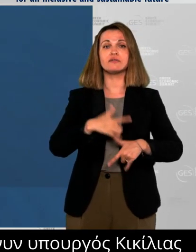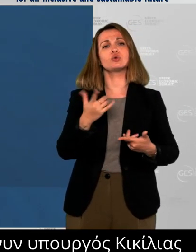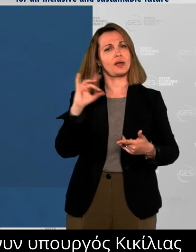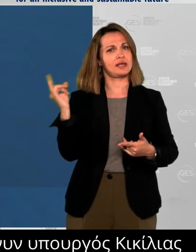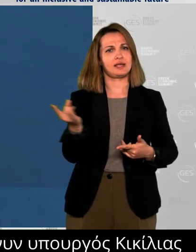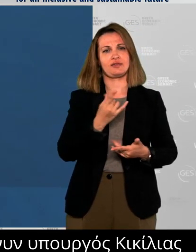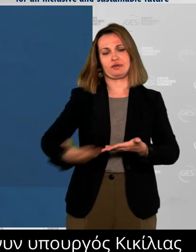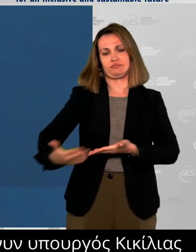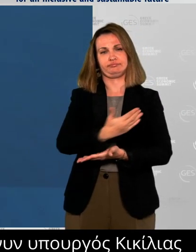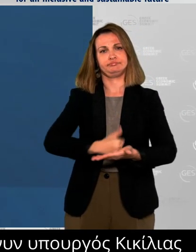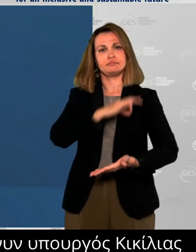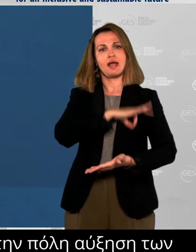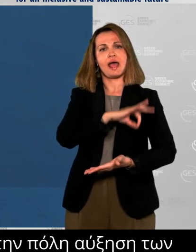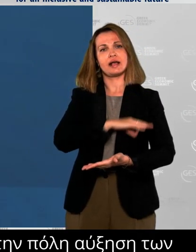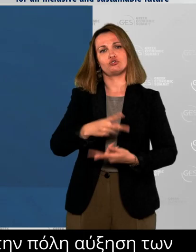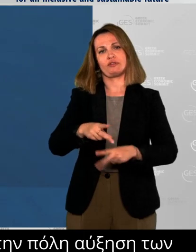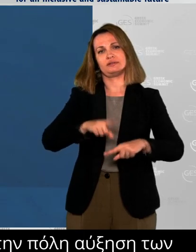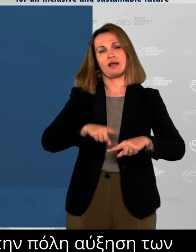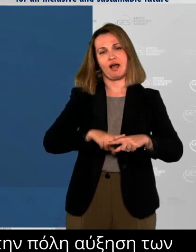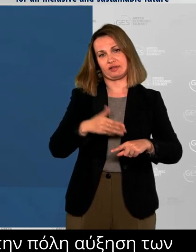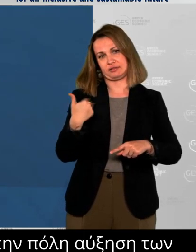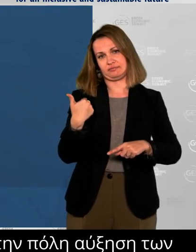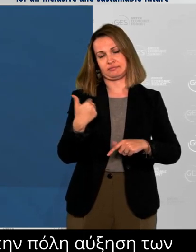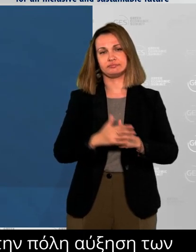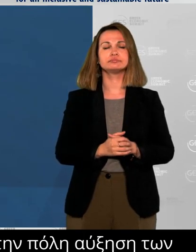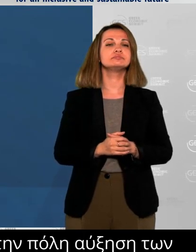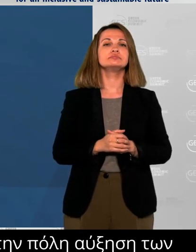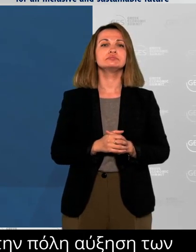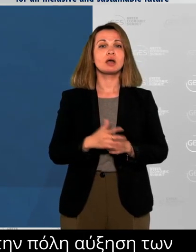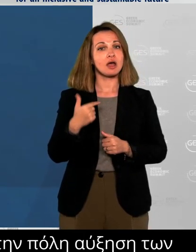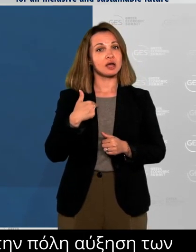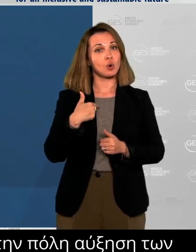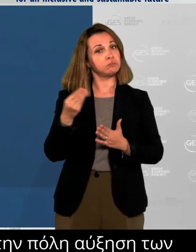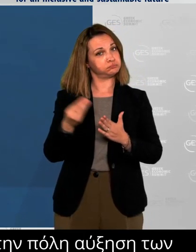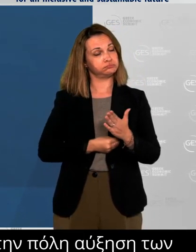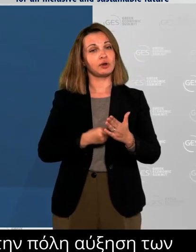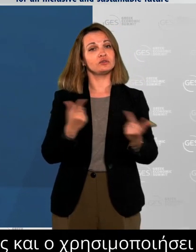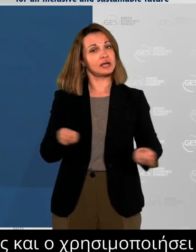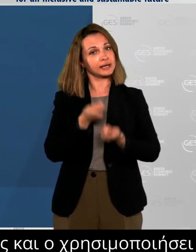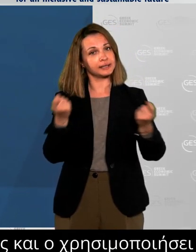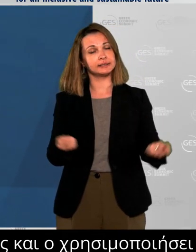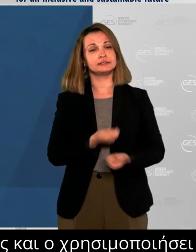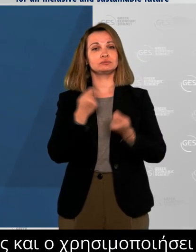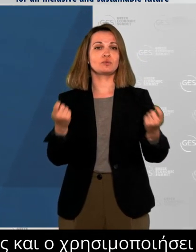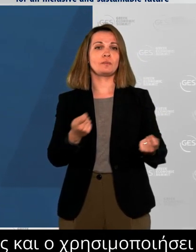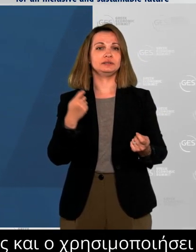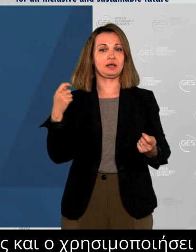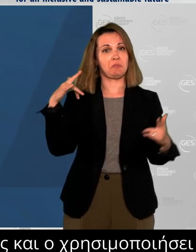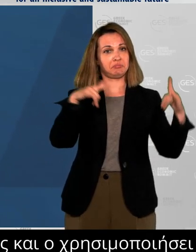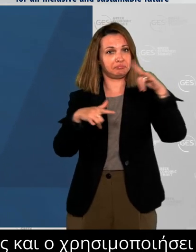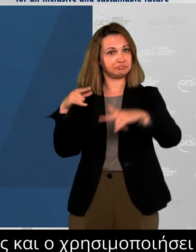several of these flights over the summer packed with excited Americans, most of whom had not traveled in over a year.